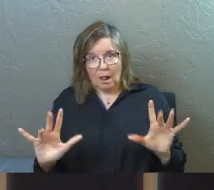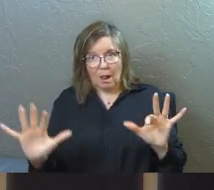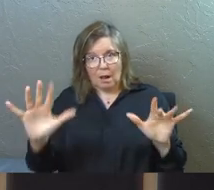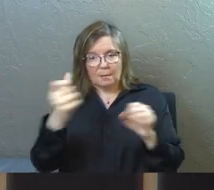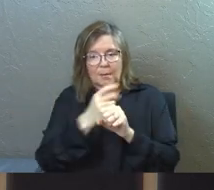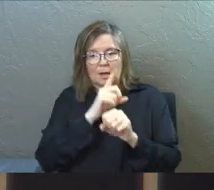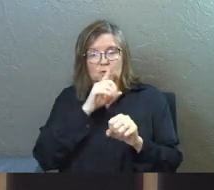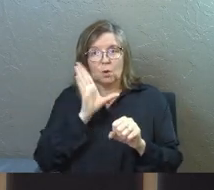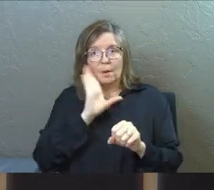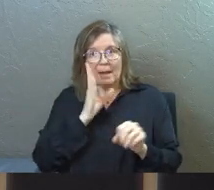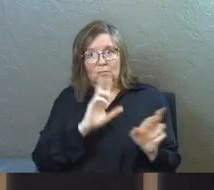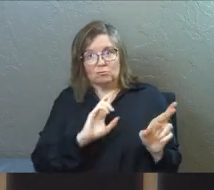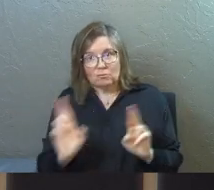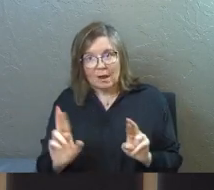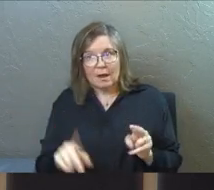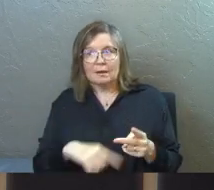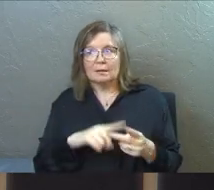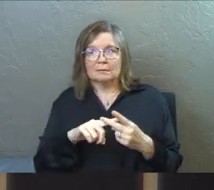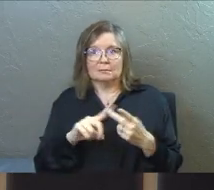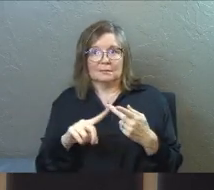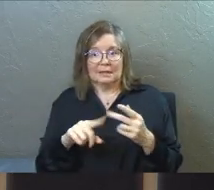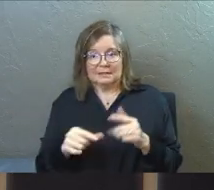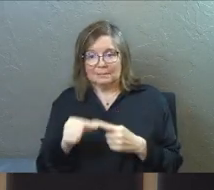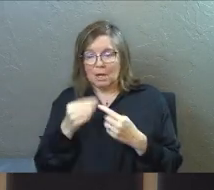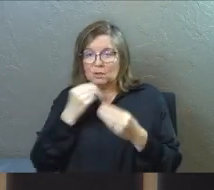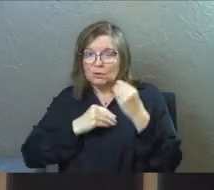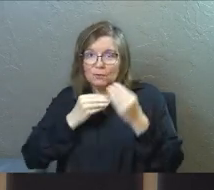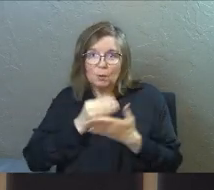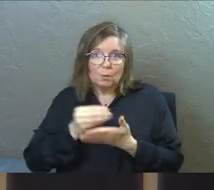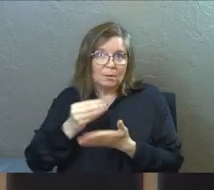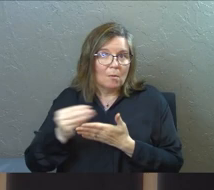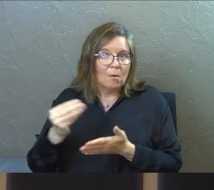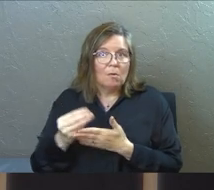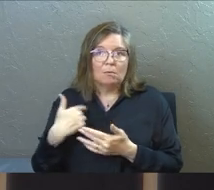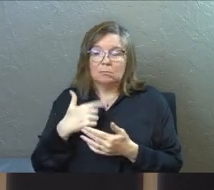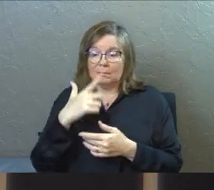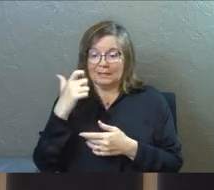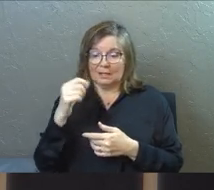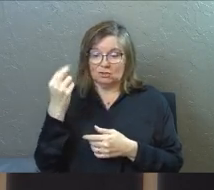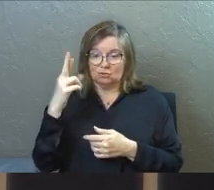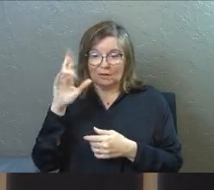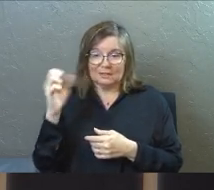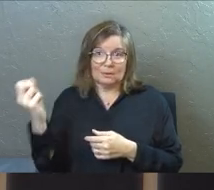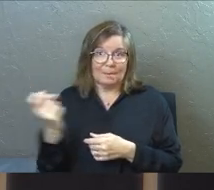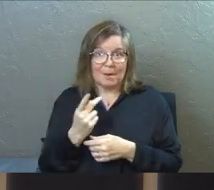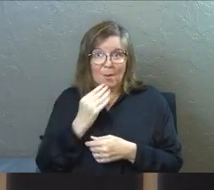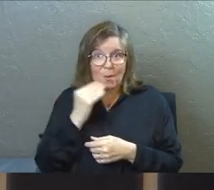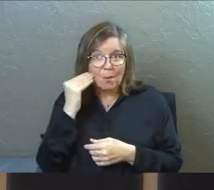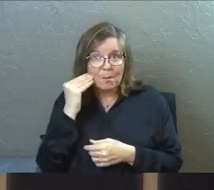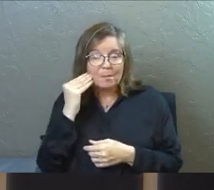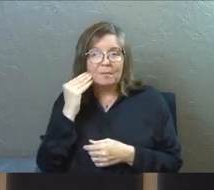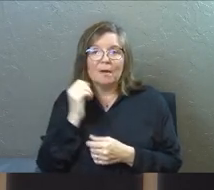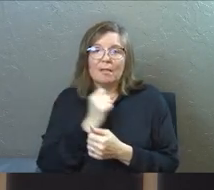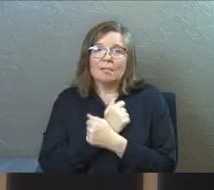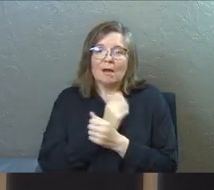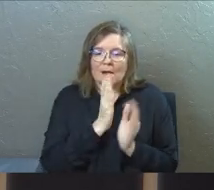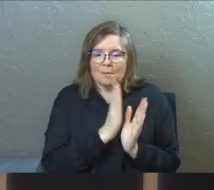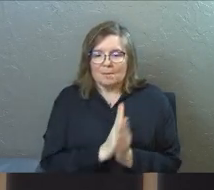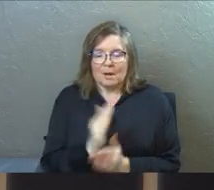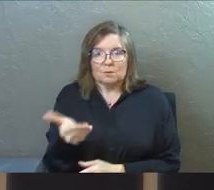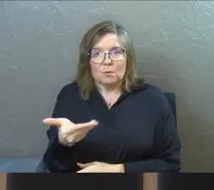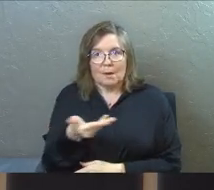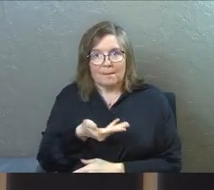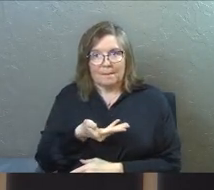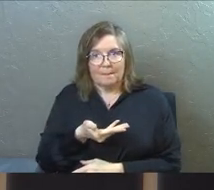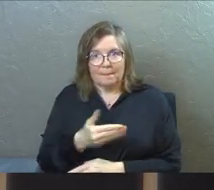to make sure her bed was ready? And special foods were bought at the grocery store because Gracie was coming home. Love prepares a